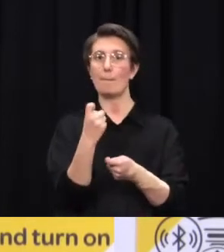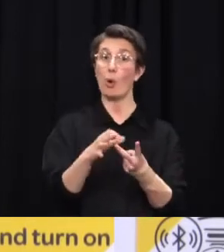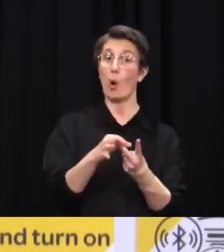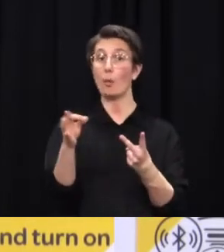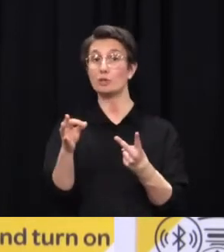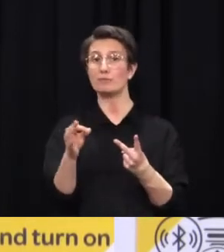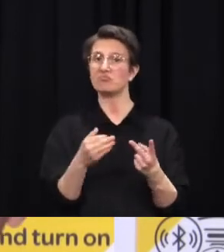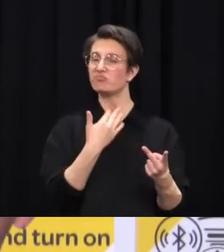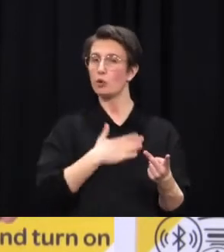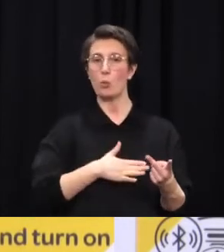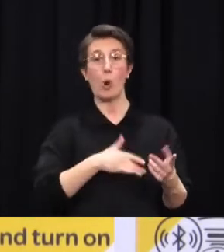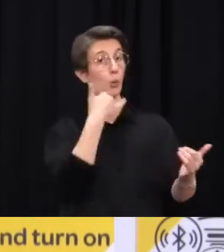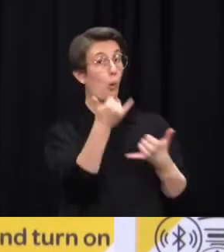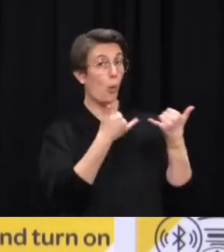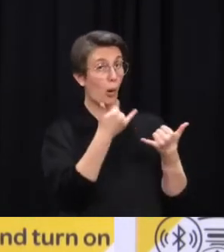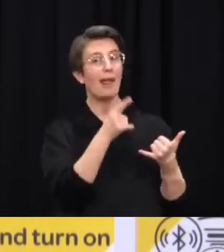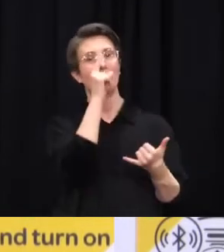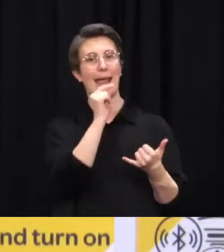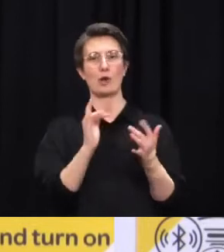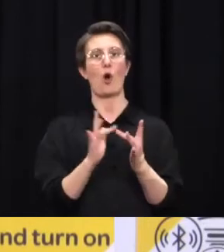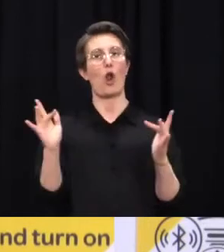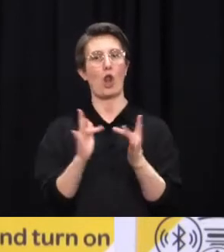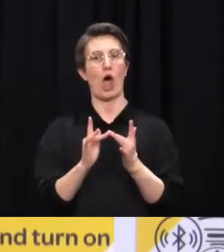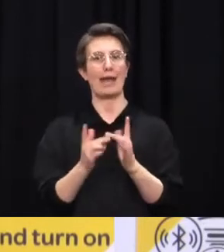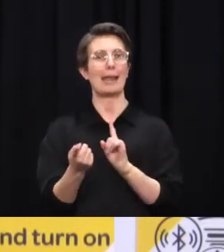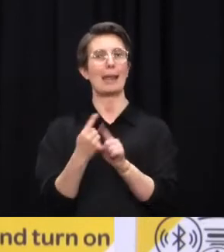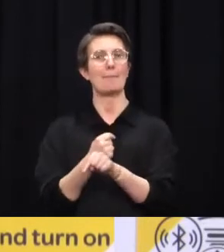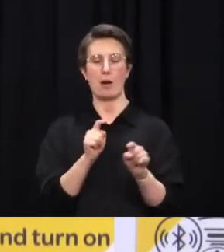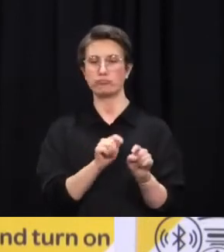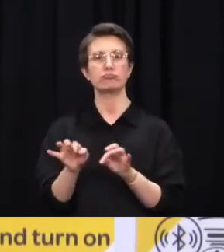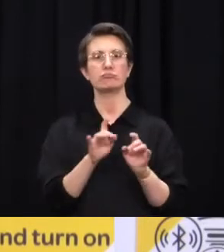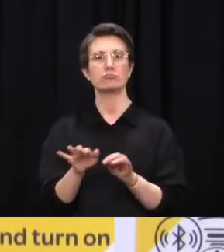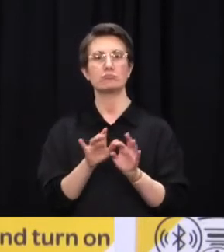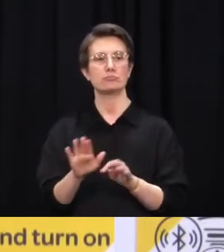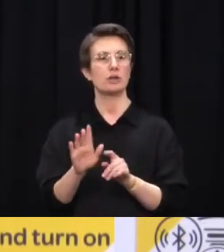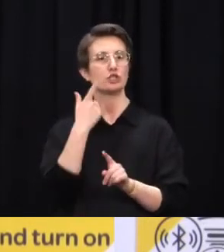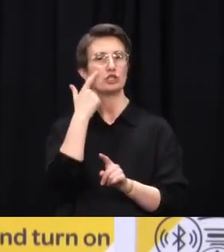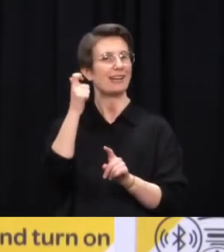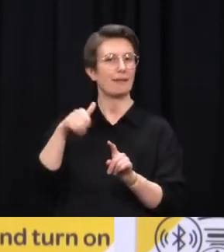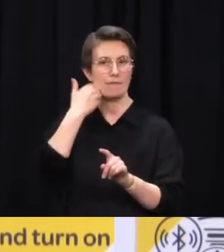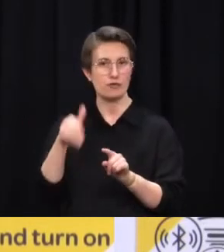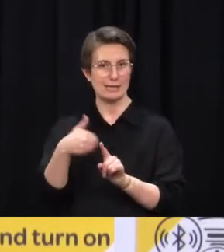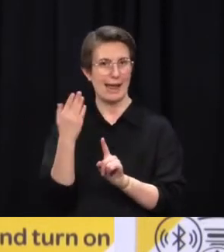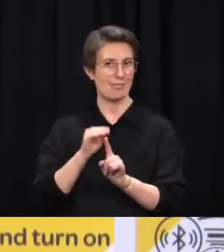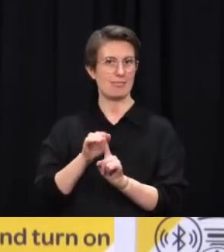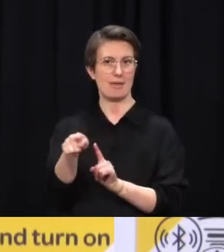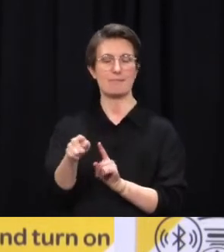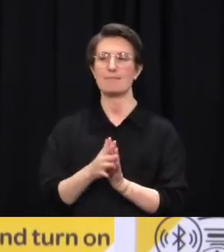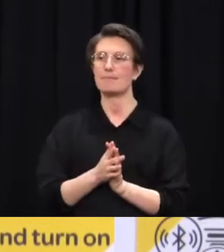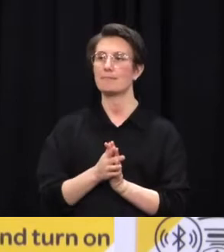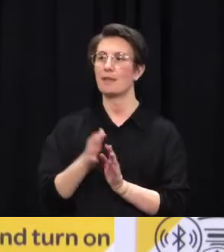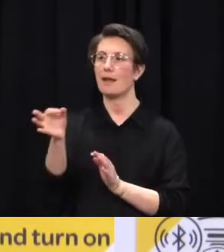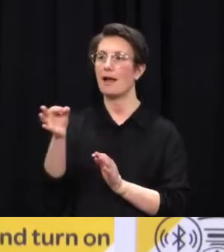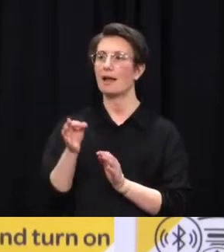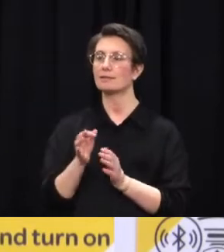each day. A couple of questions from Mark. Has Apple and Google said this approach is okay in terms of the mandatory scanning